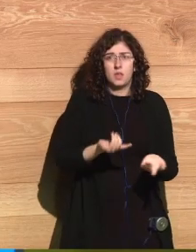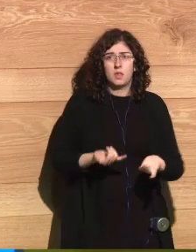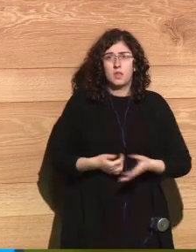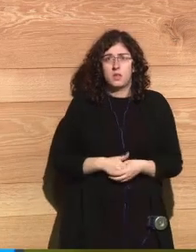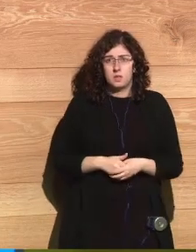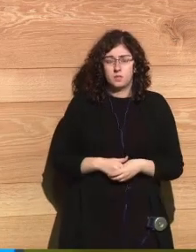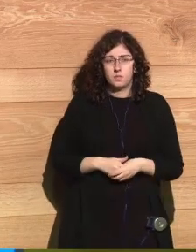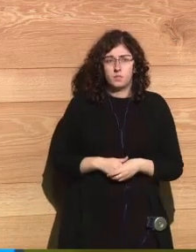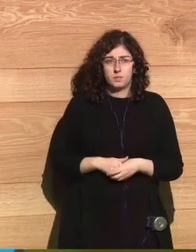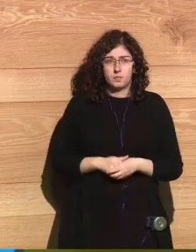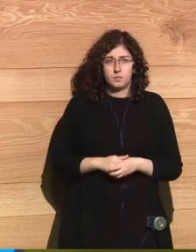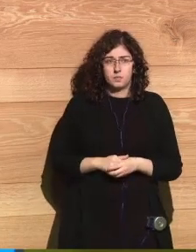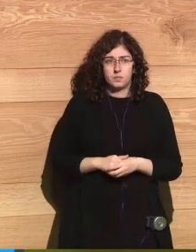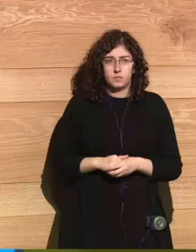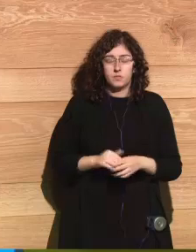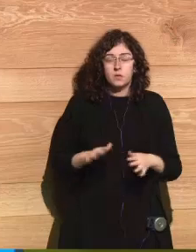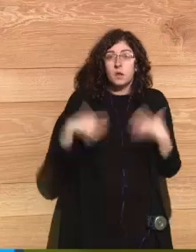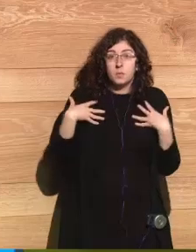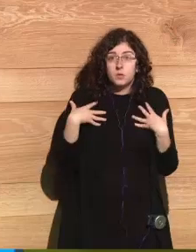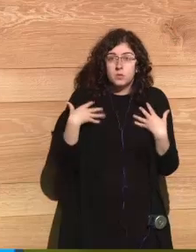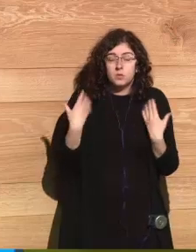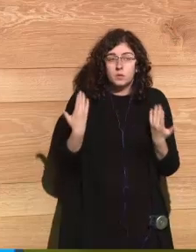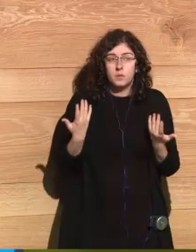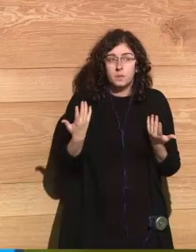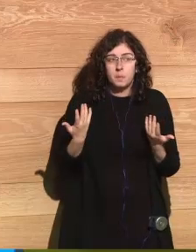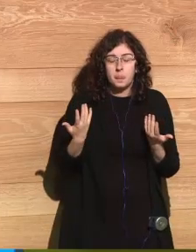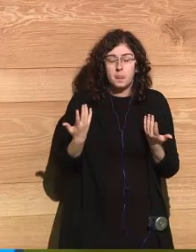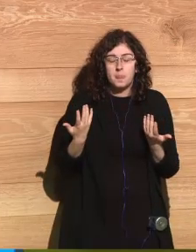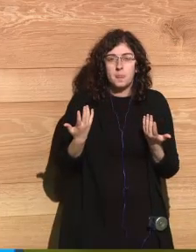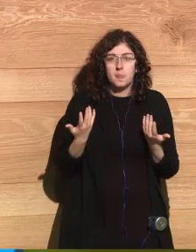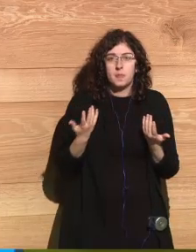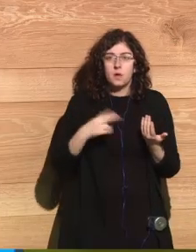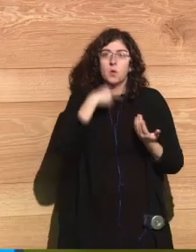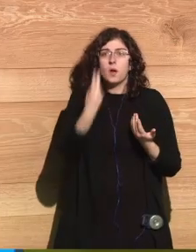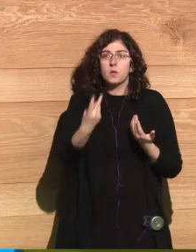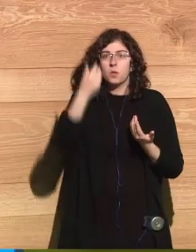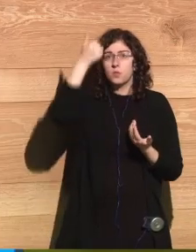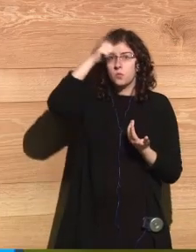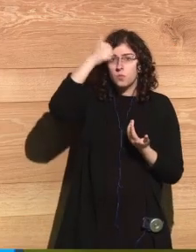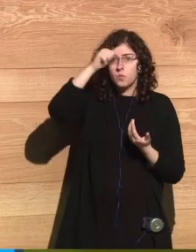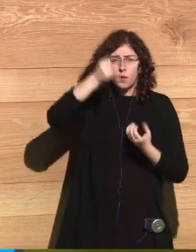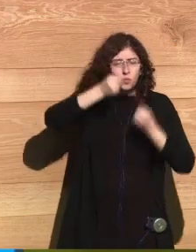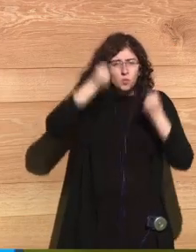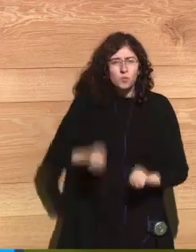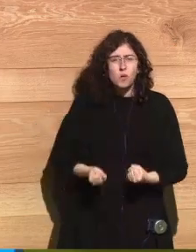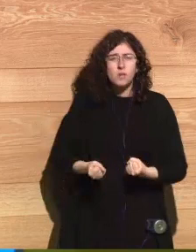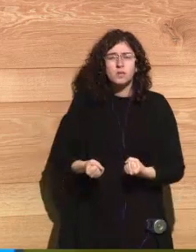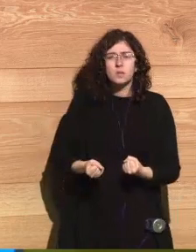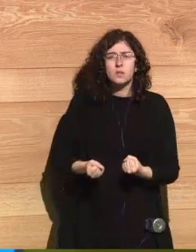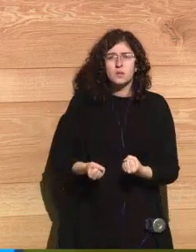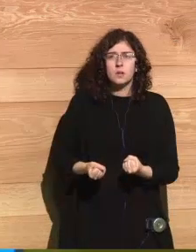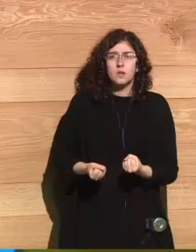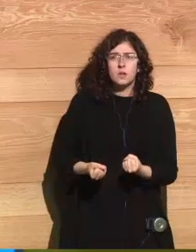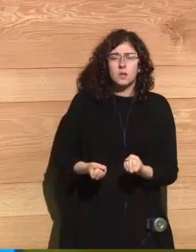Mother all of a sudden, strong male voice said by shaking my back,